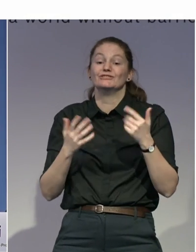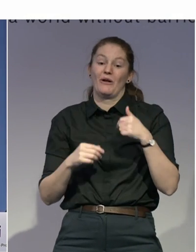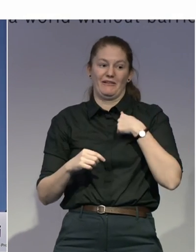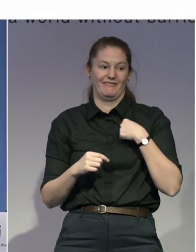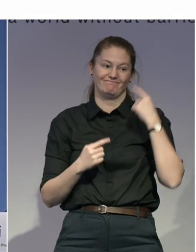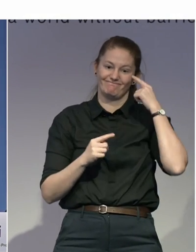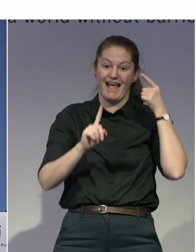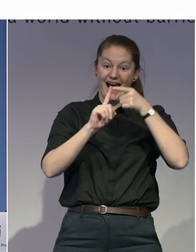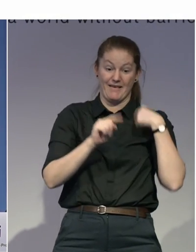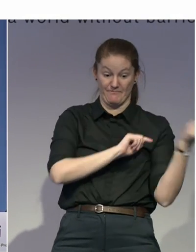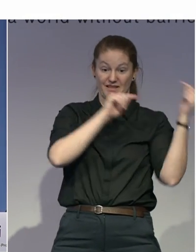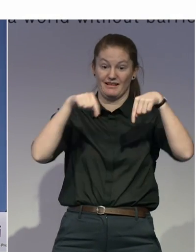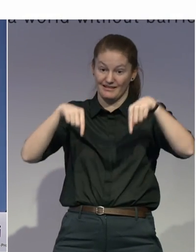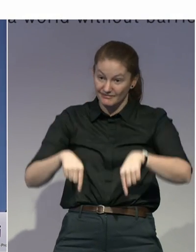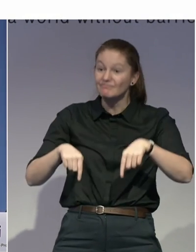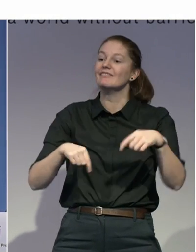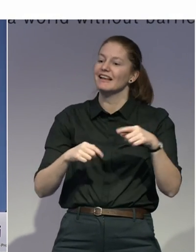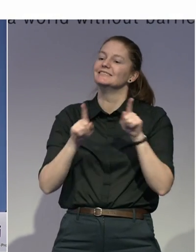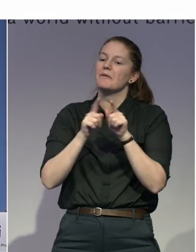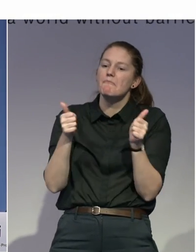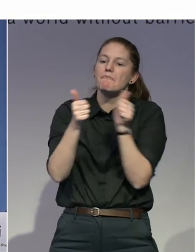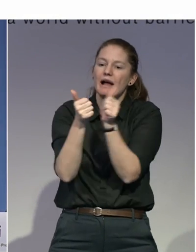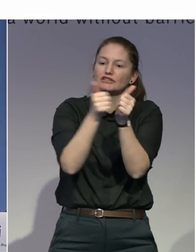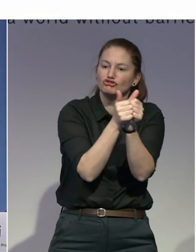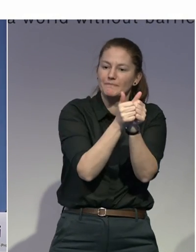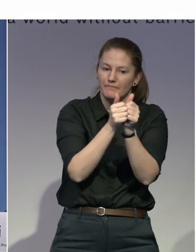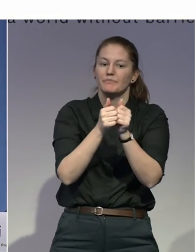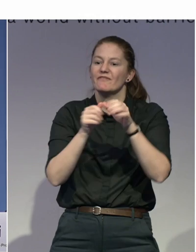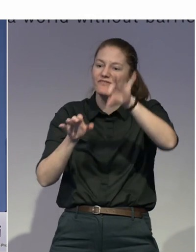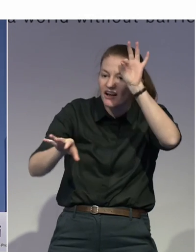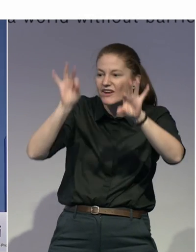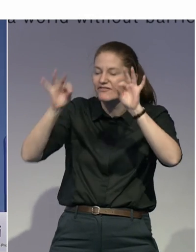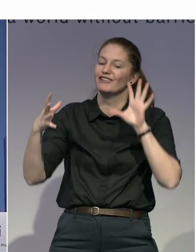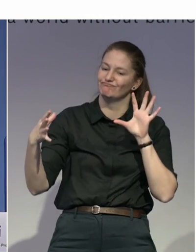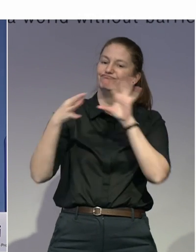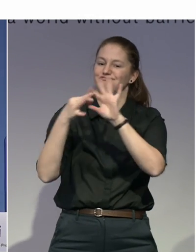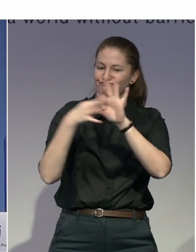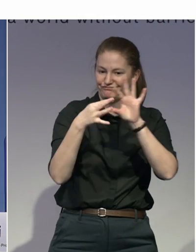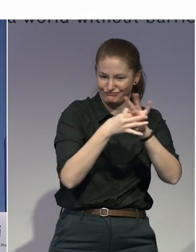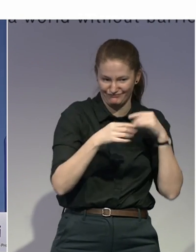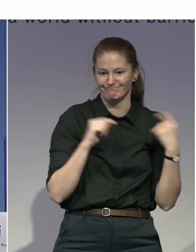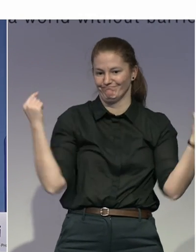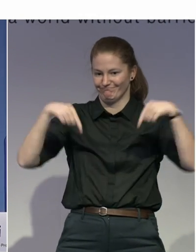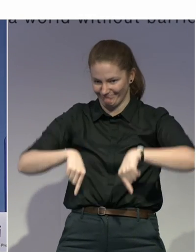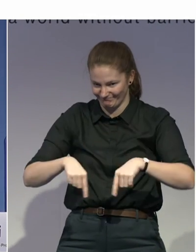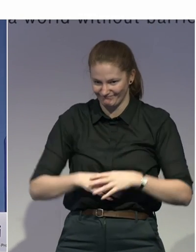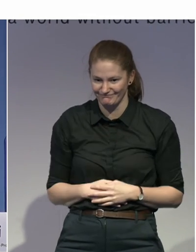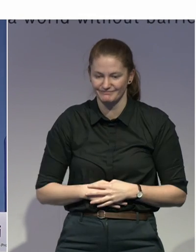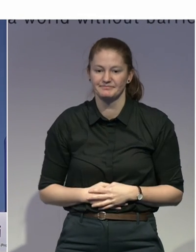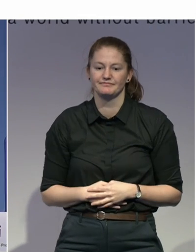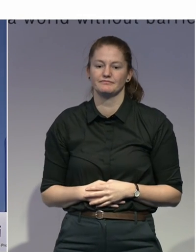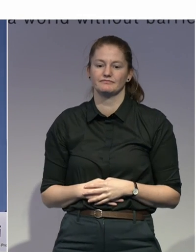And in looking at these partners, how would somebody, an organization or an individual get in touch with you